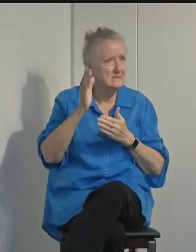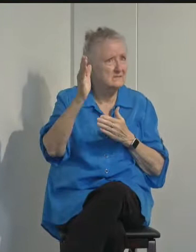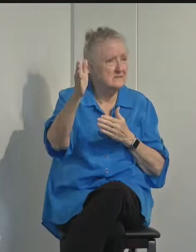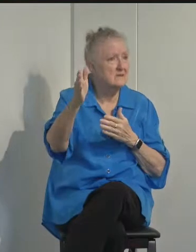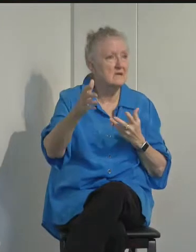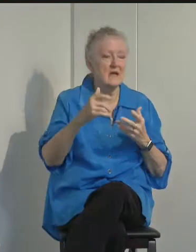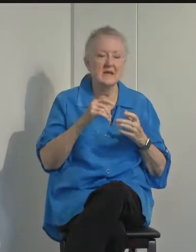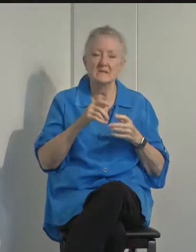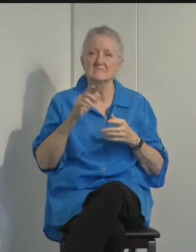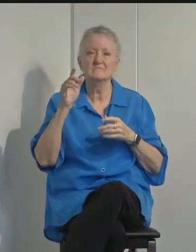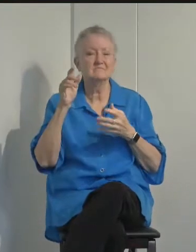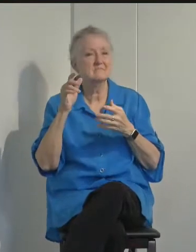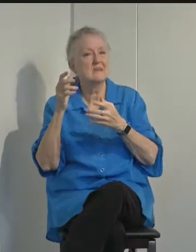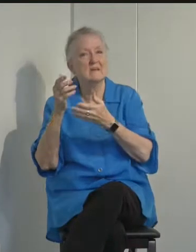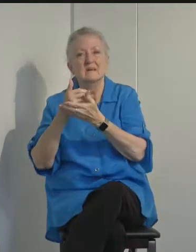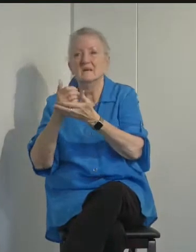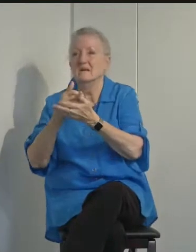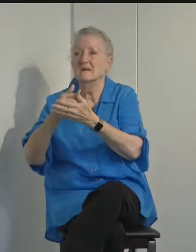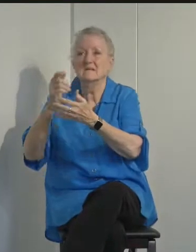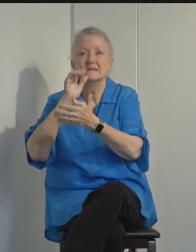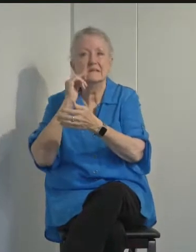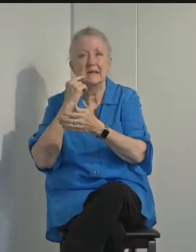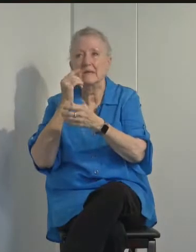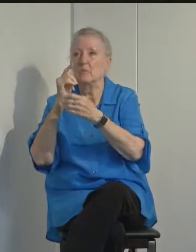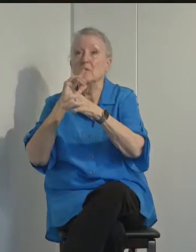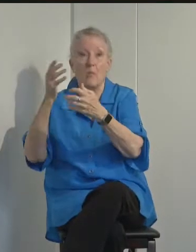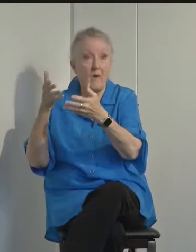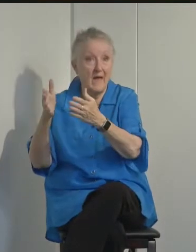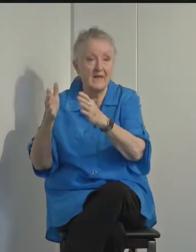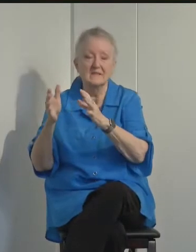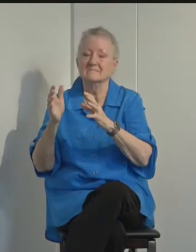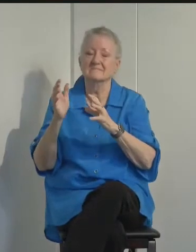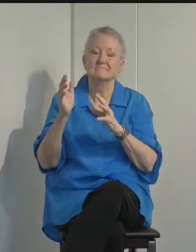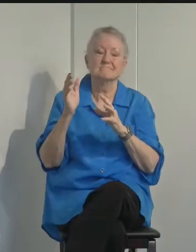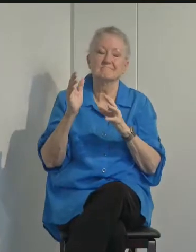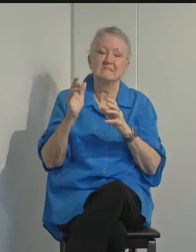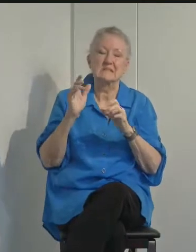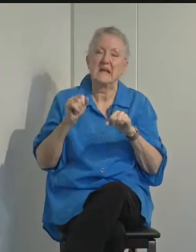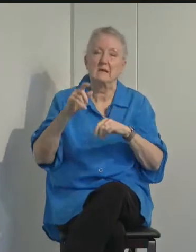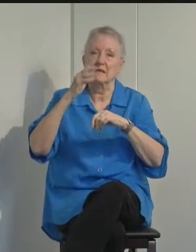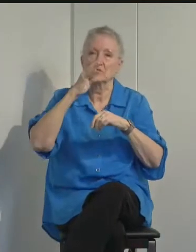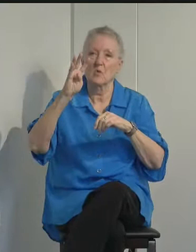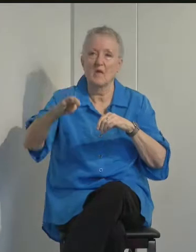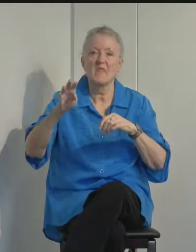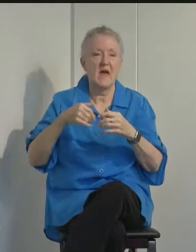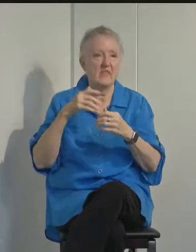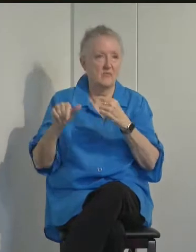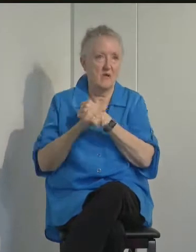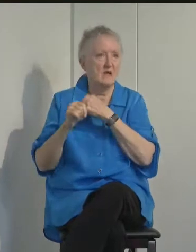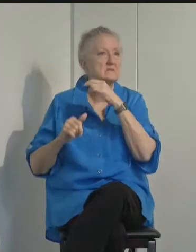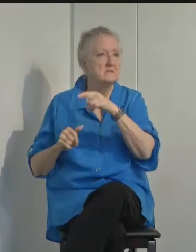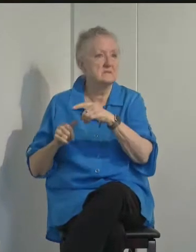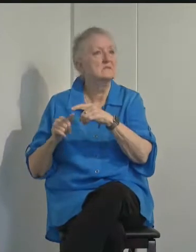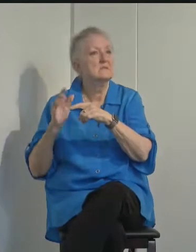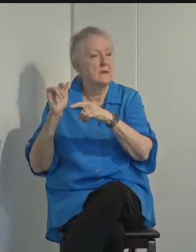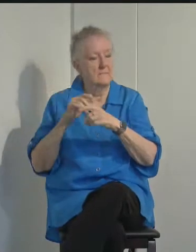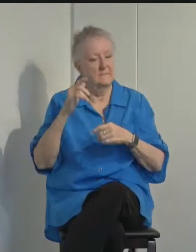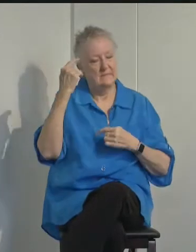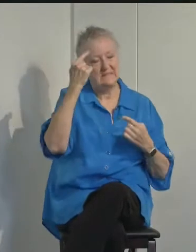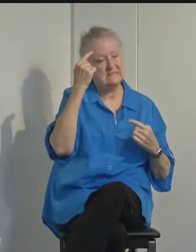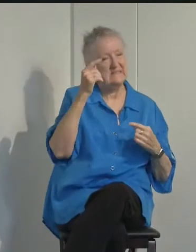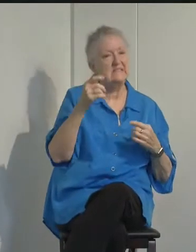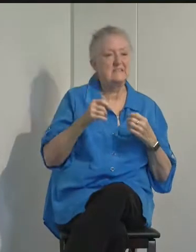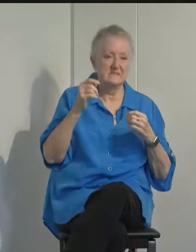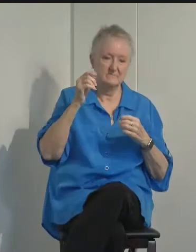-treating in the traditional way is a very real public health threat that should not be ignored. Please don't think the virus is in the past,